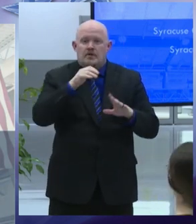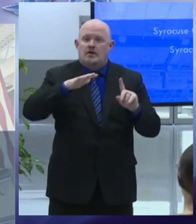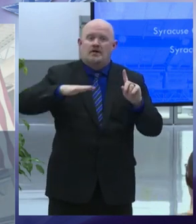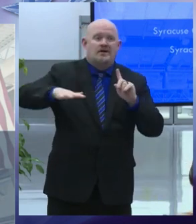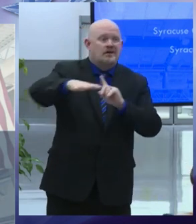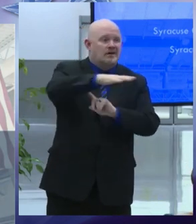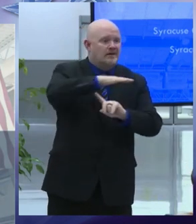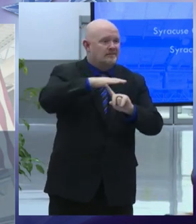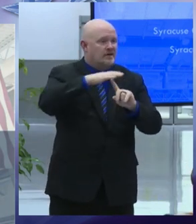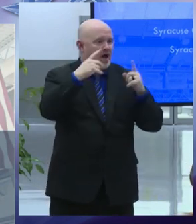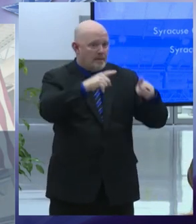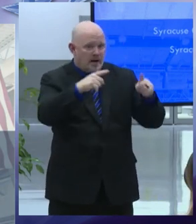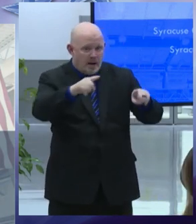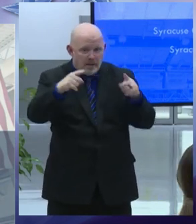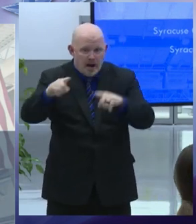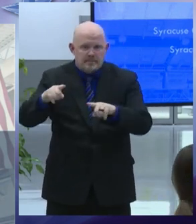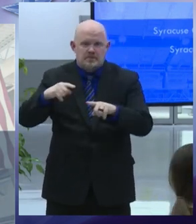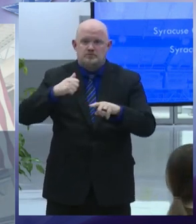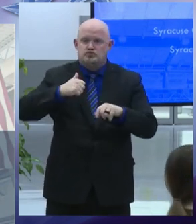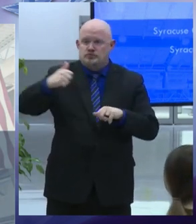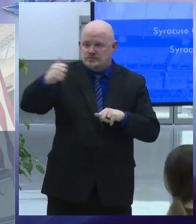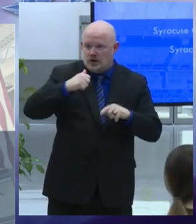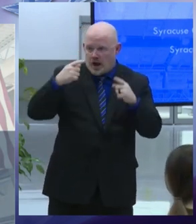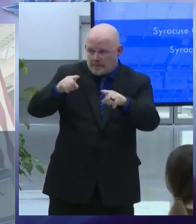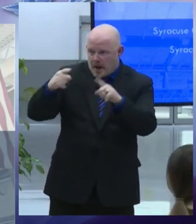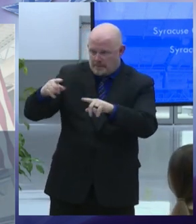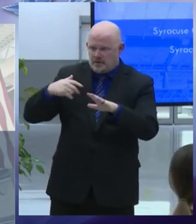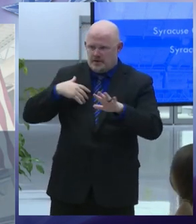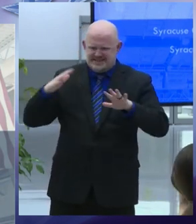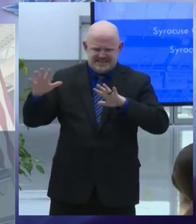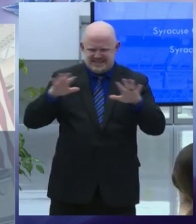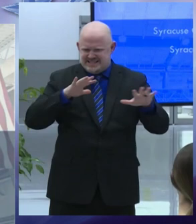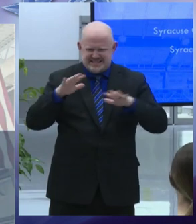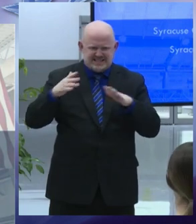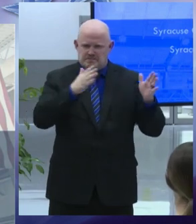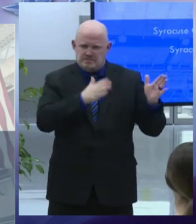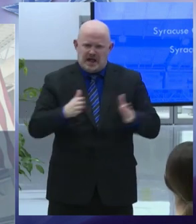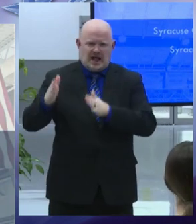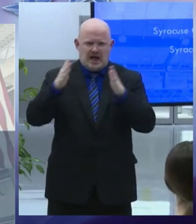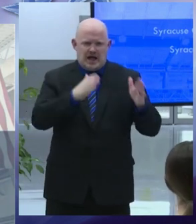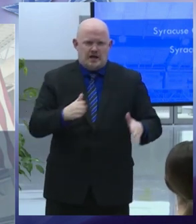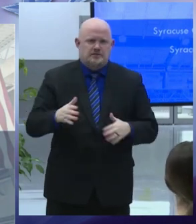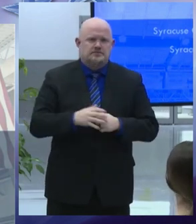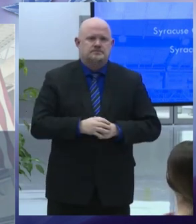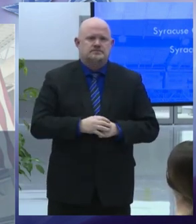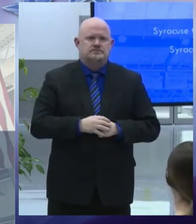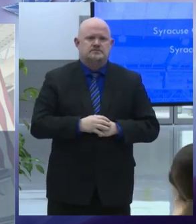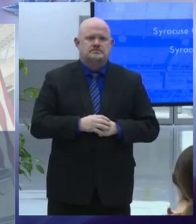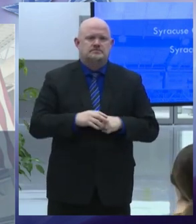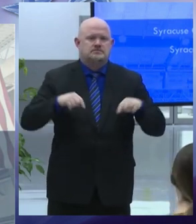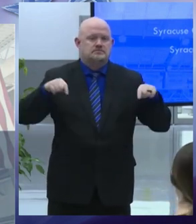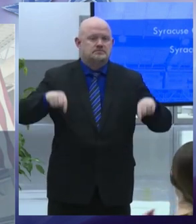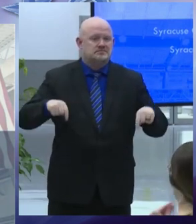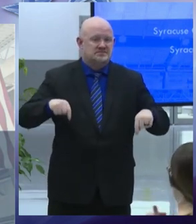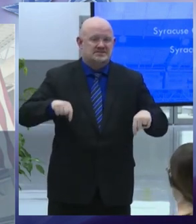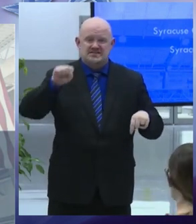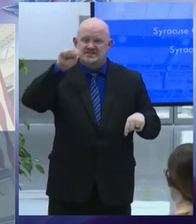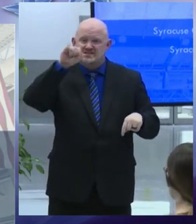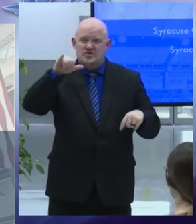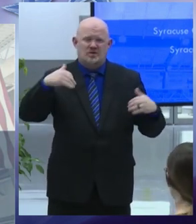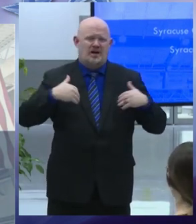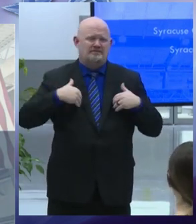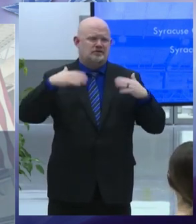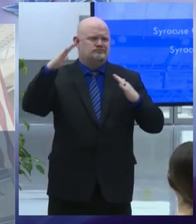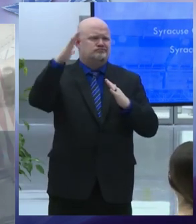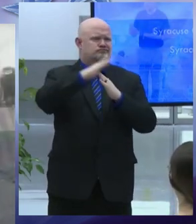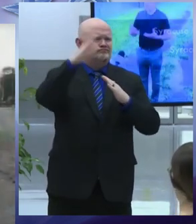syracuse is already becoming a more accessible and walkable community working together with